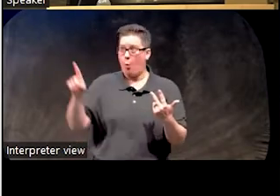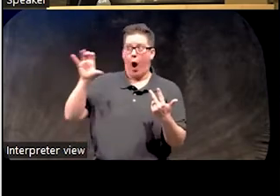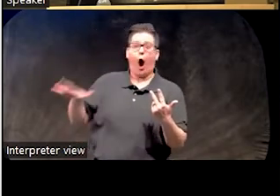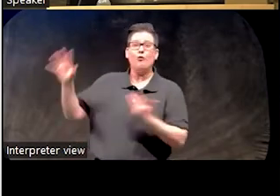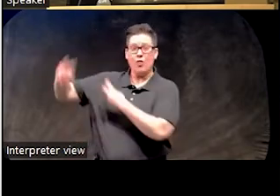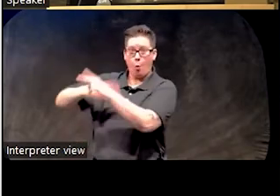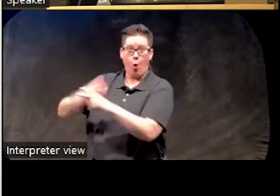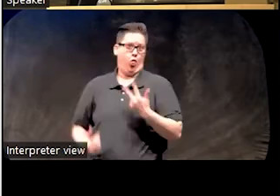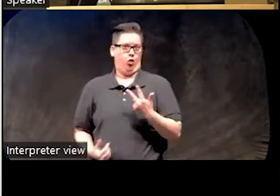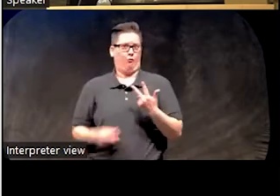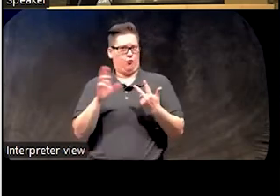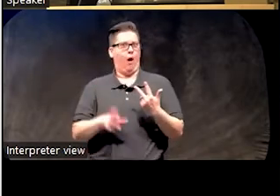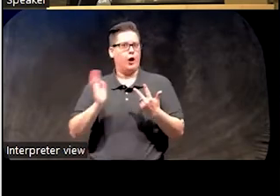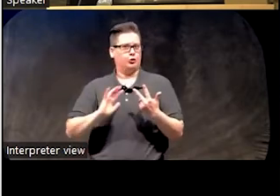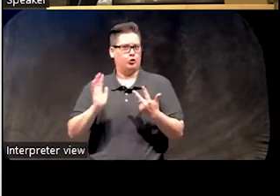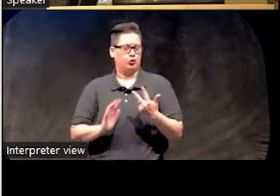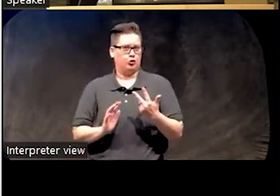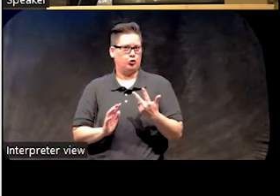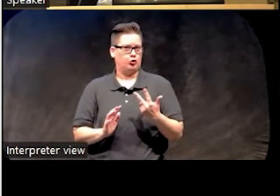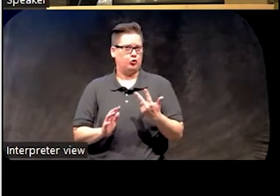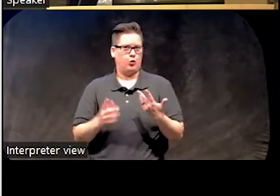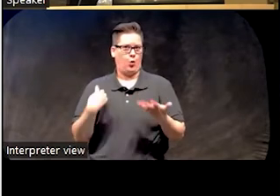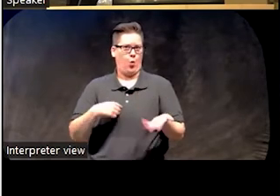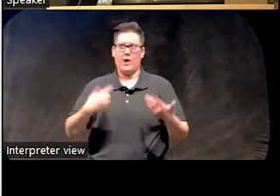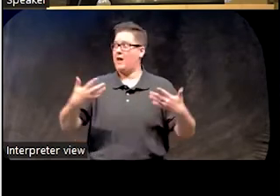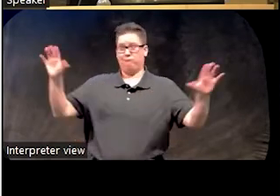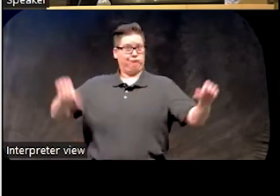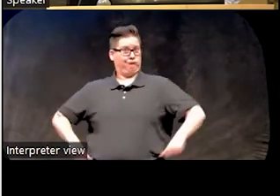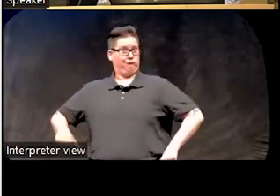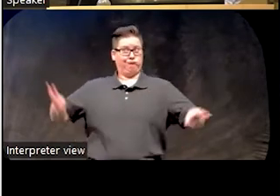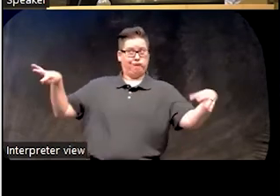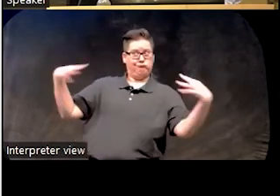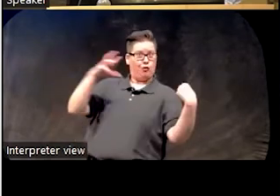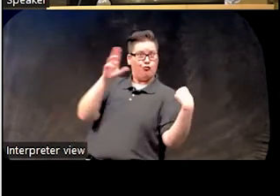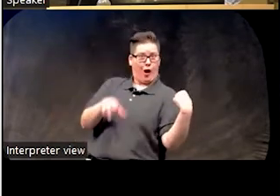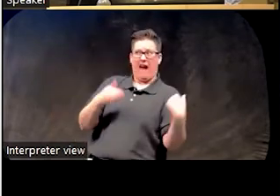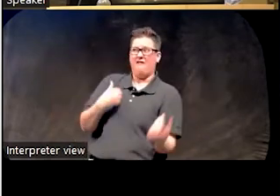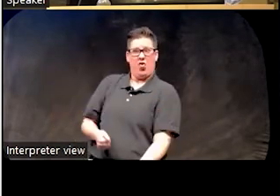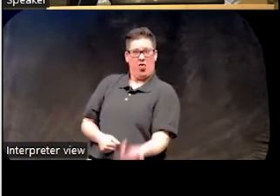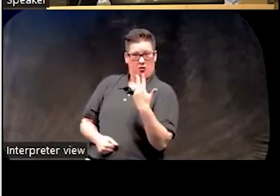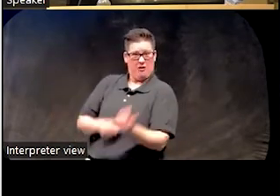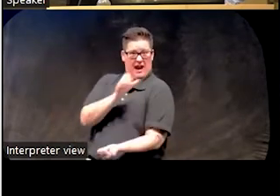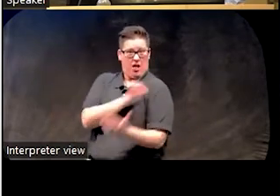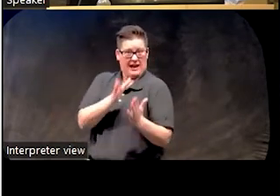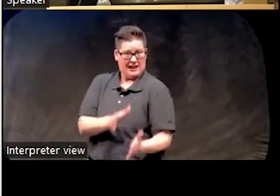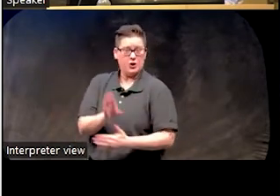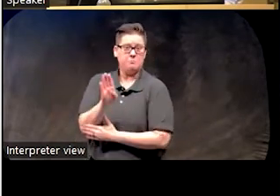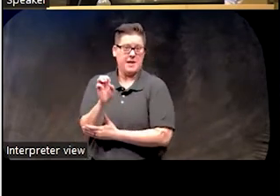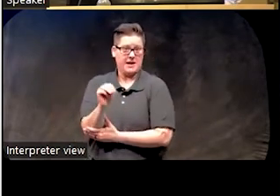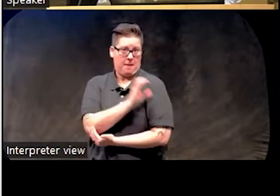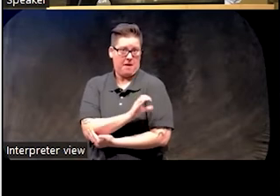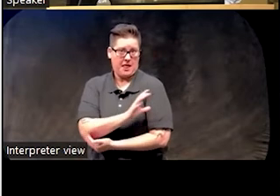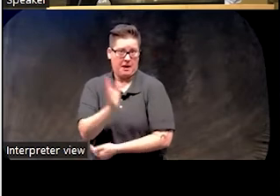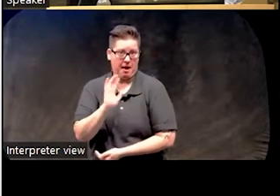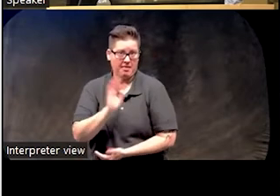the world, which was quite a flag-waving, hey, look at us in Rochester. We had three clinicians in the behavioral sleep medicine clinic